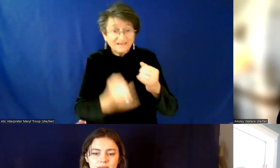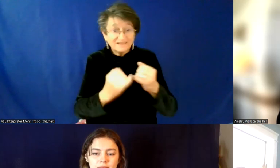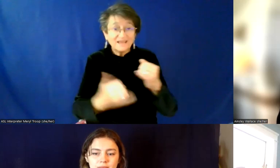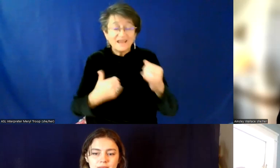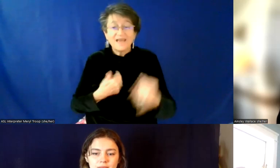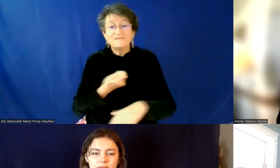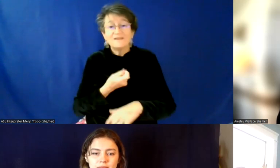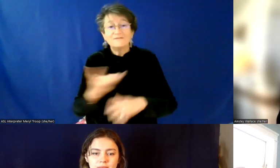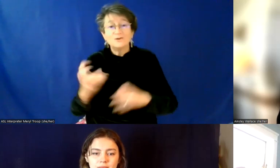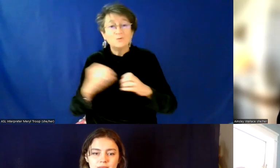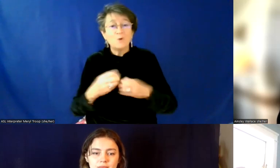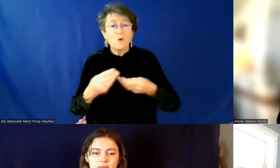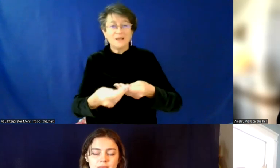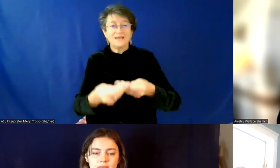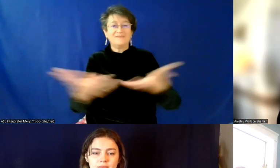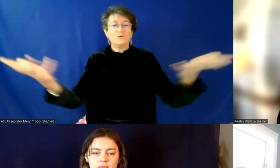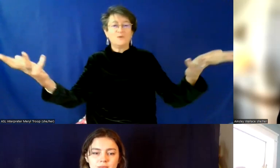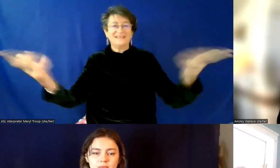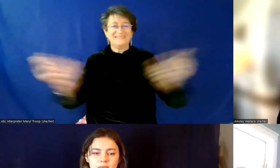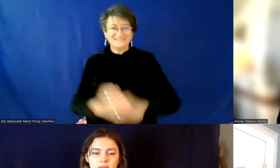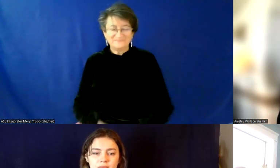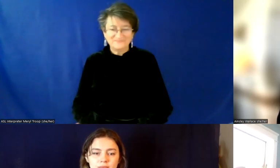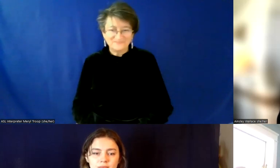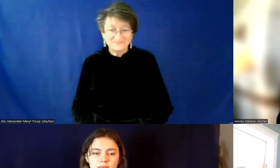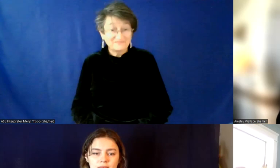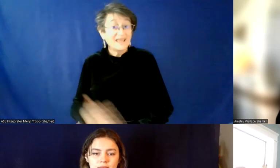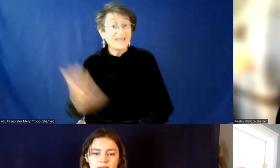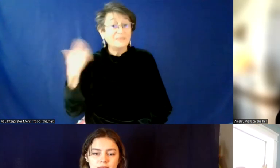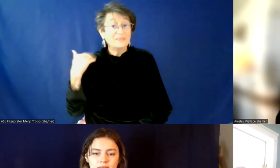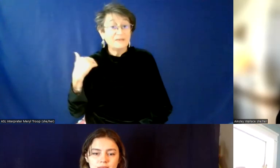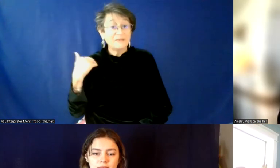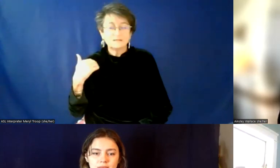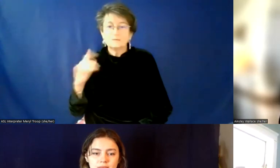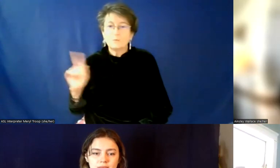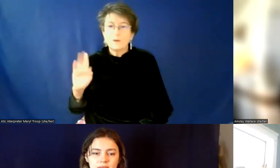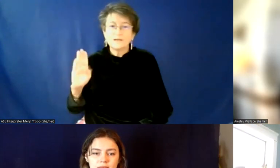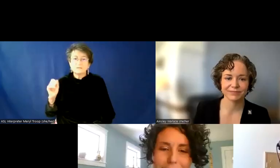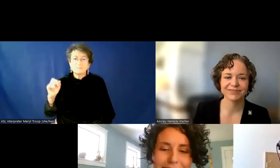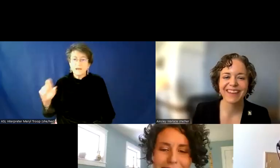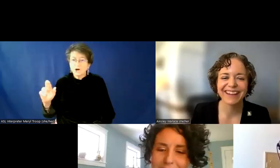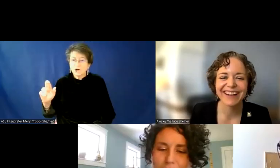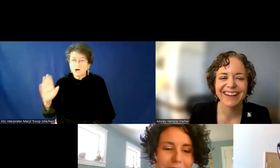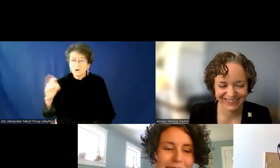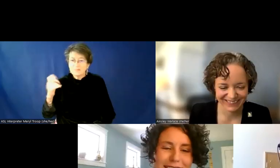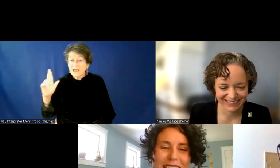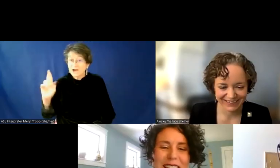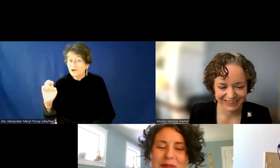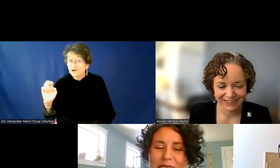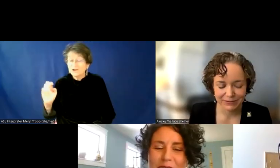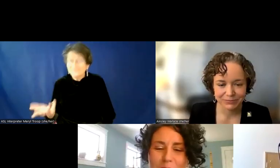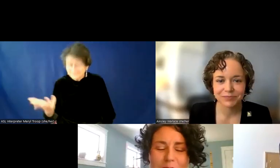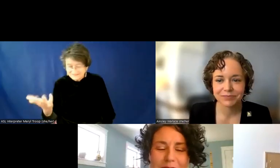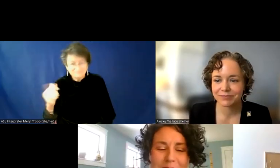swag raffles to close us out. Uh, in the past, where's Blair Blair, where are you? There she is